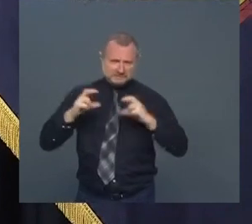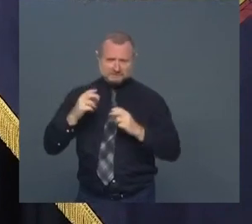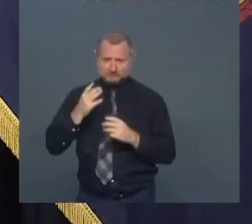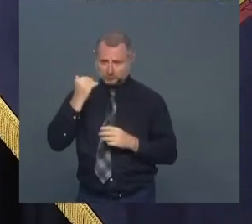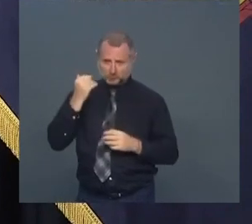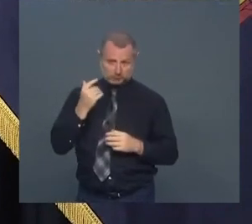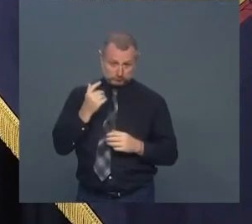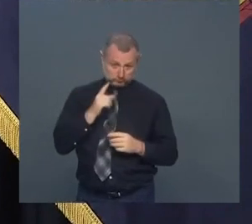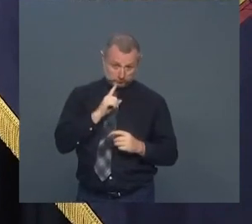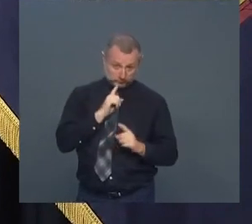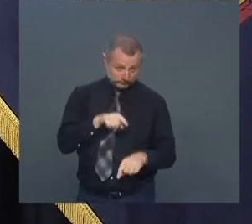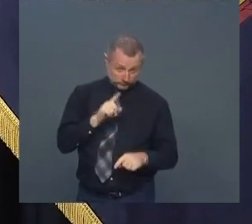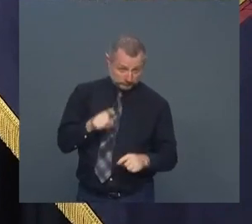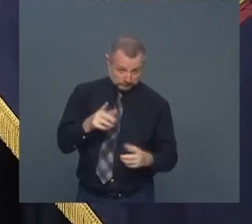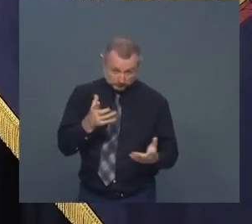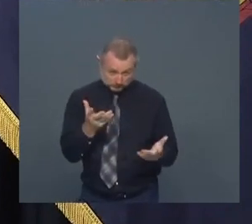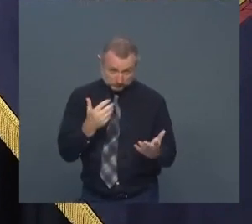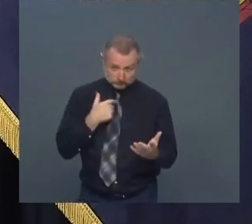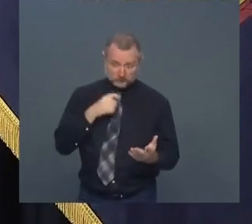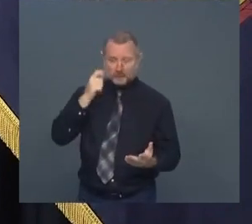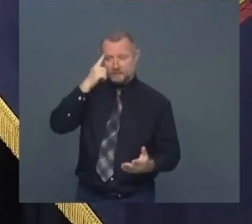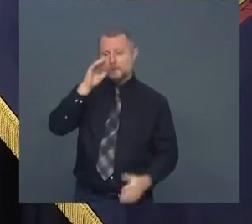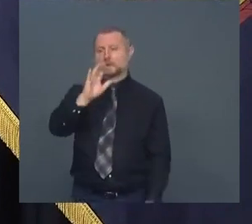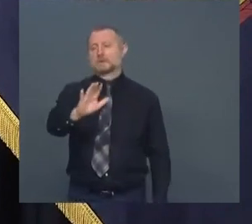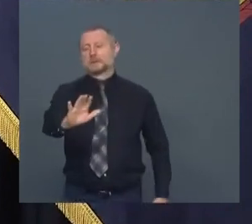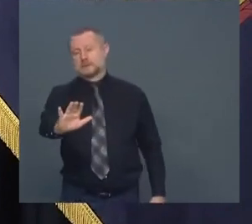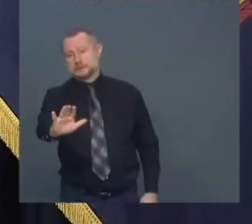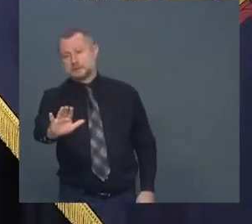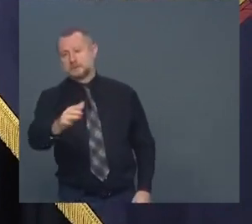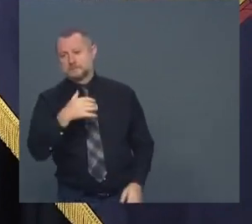Yeah. Let's be clear on what I said.